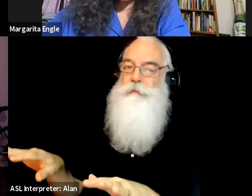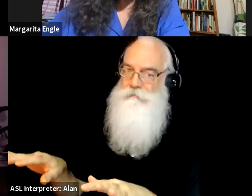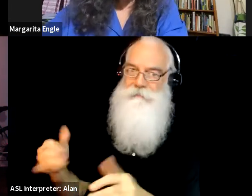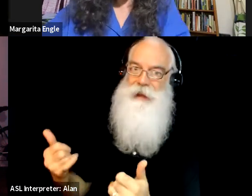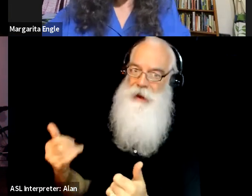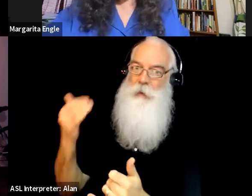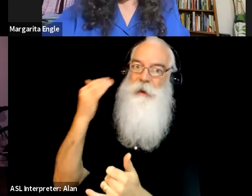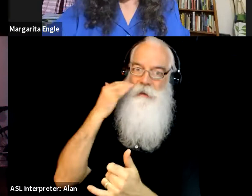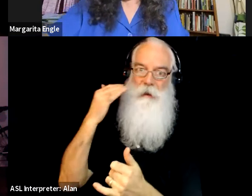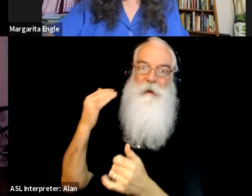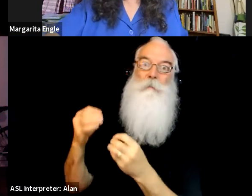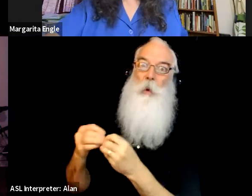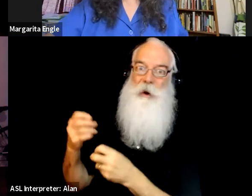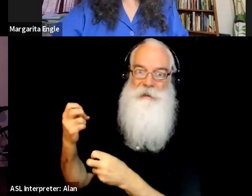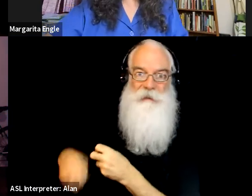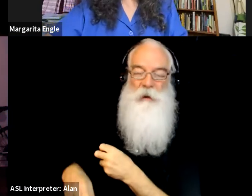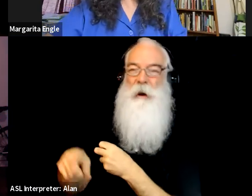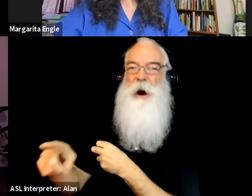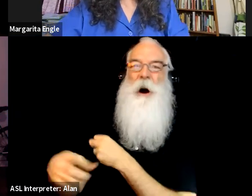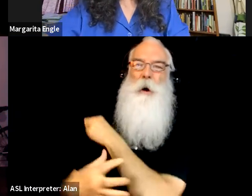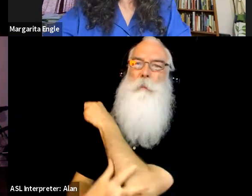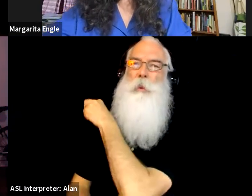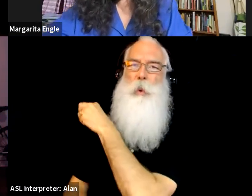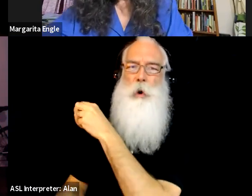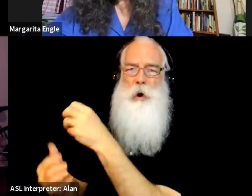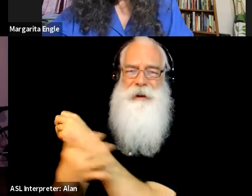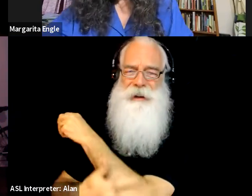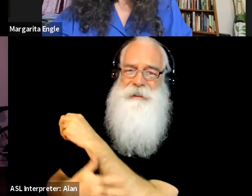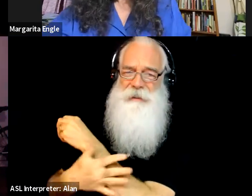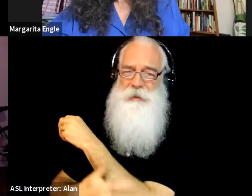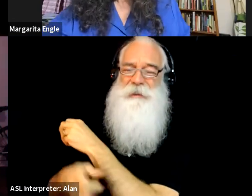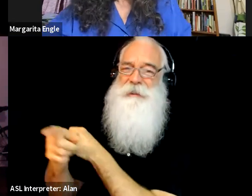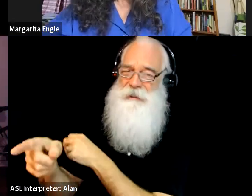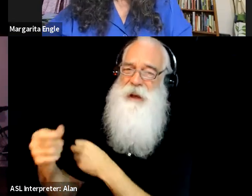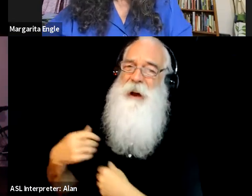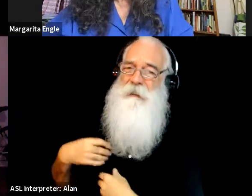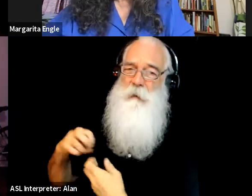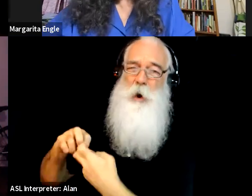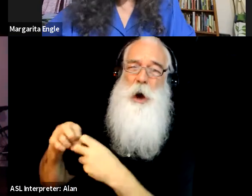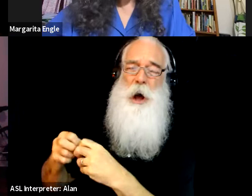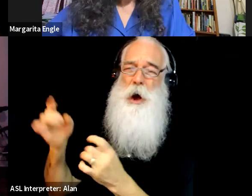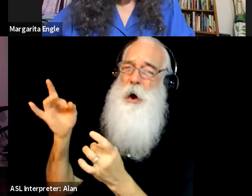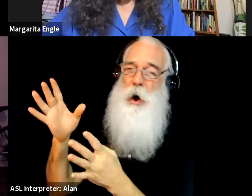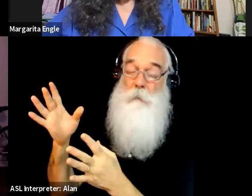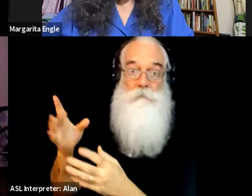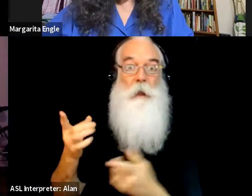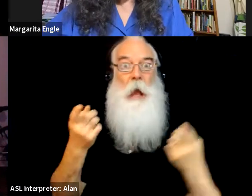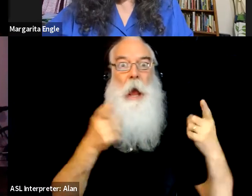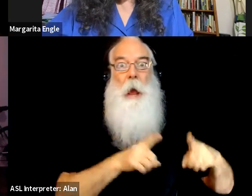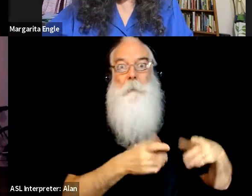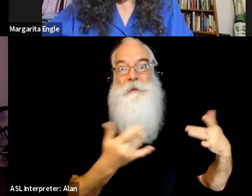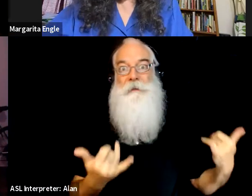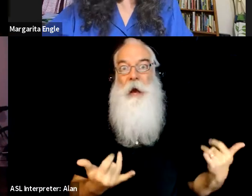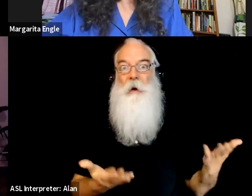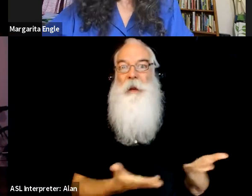that happen in poor countries can happen in rich countries too. So I would hope that young people